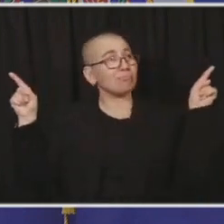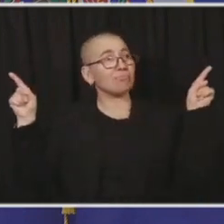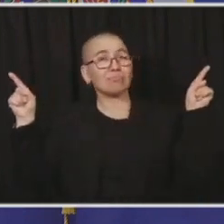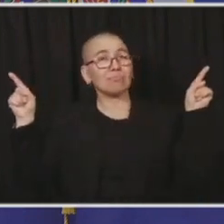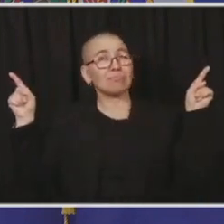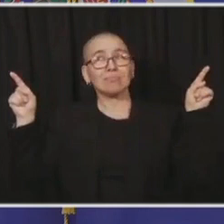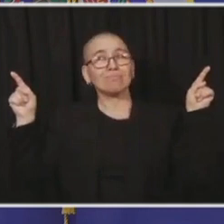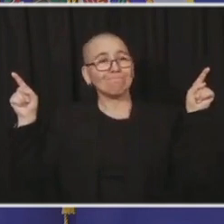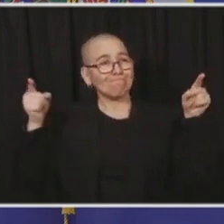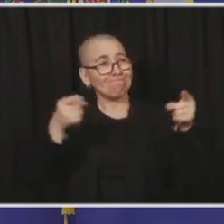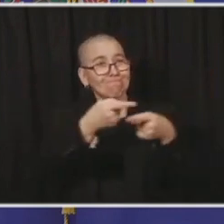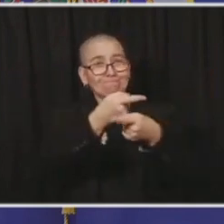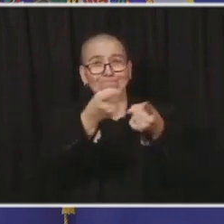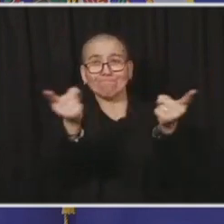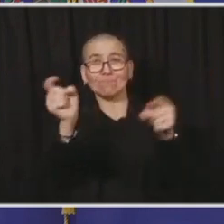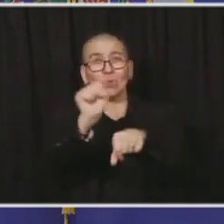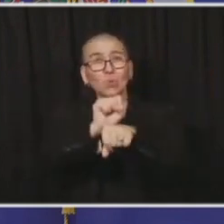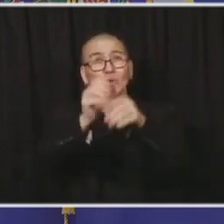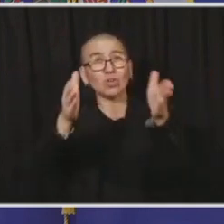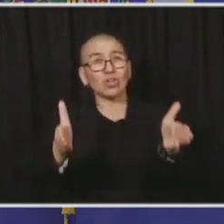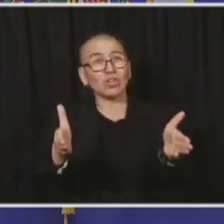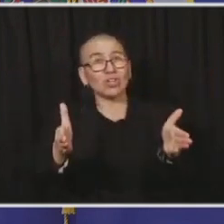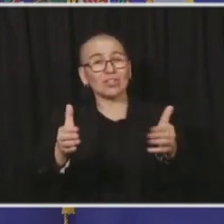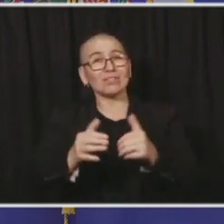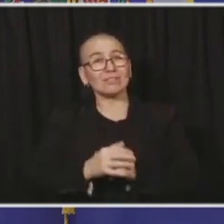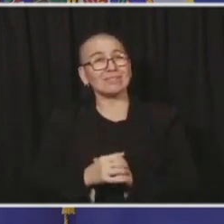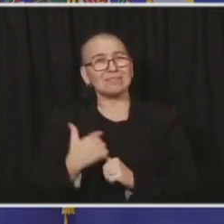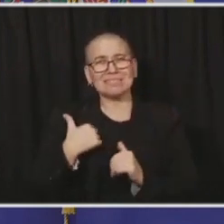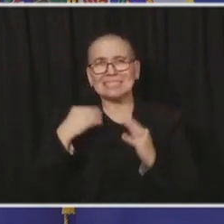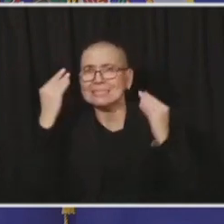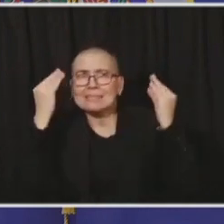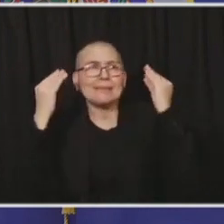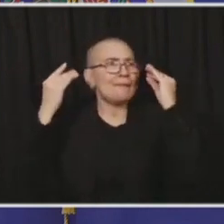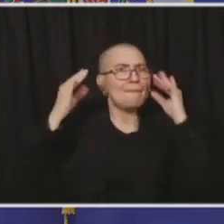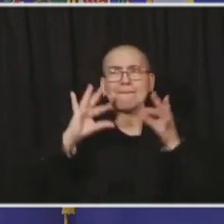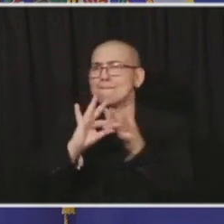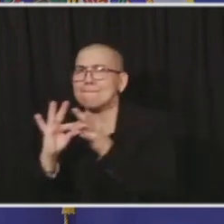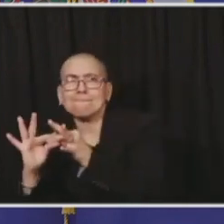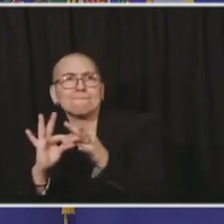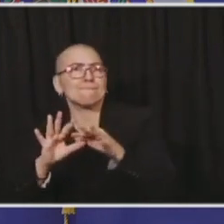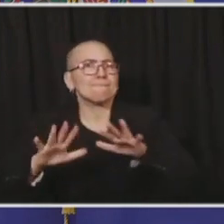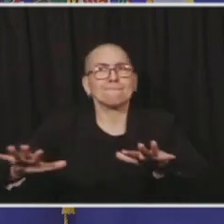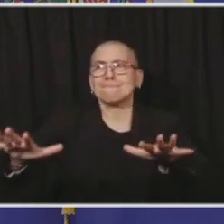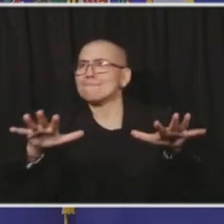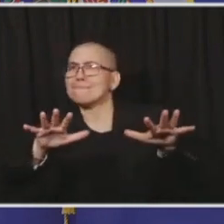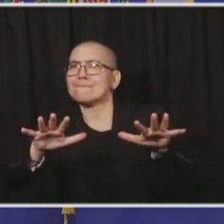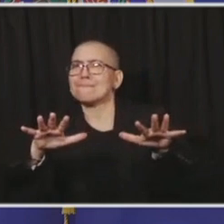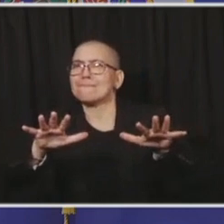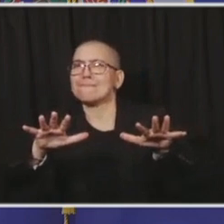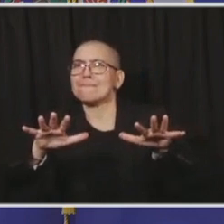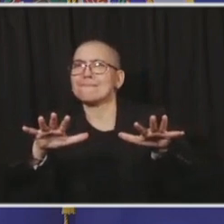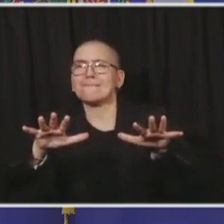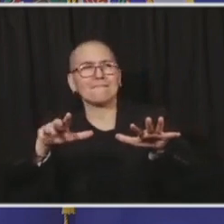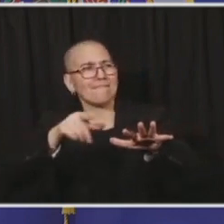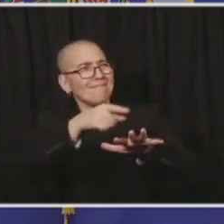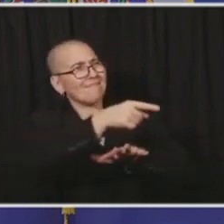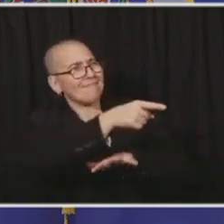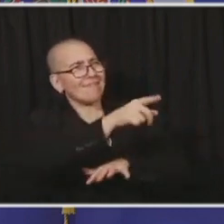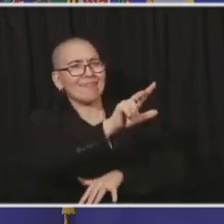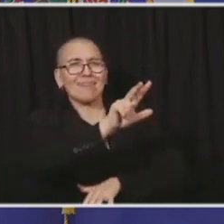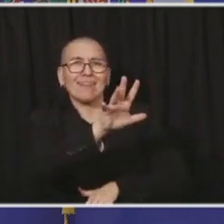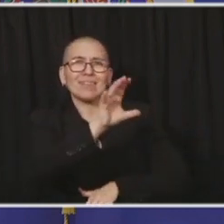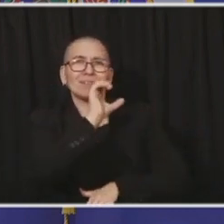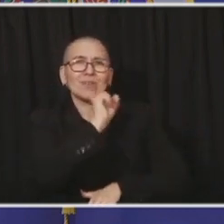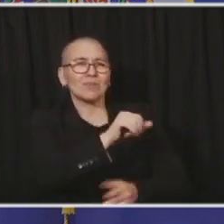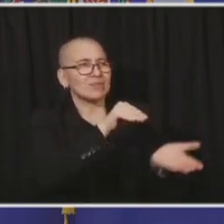but it still does not obviate the toll that has taken on our workforce and on you, the citizens of